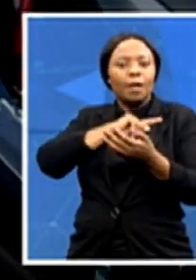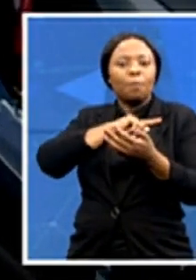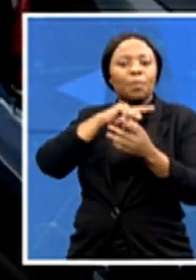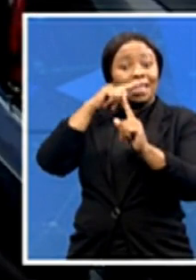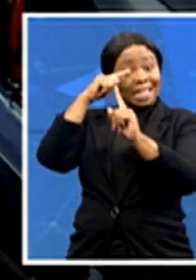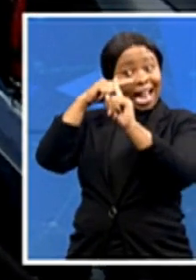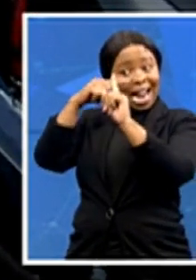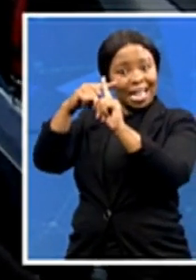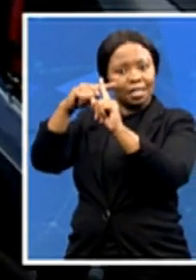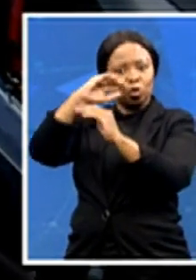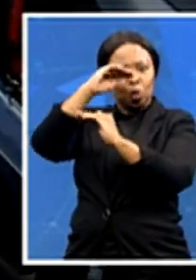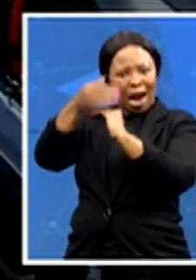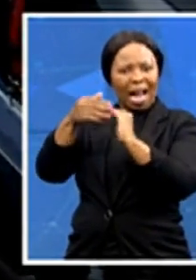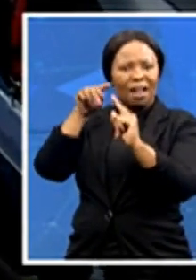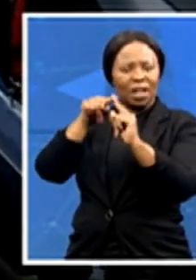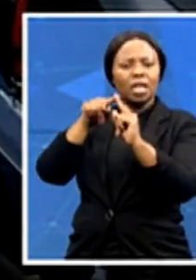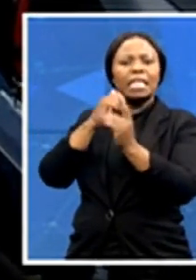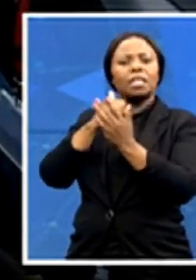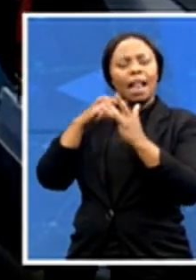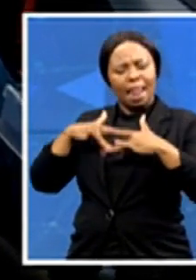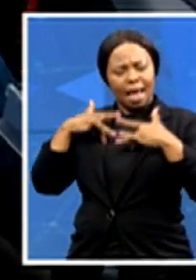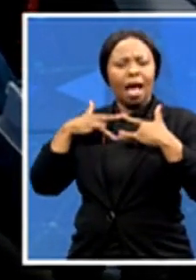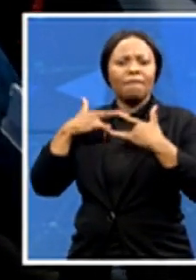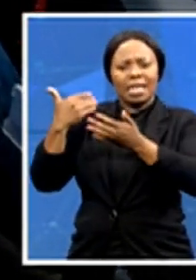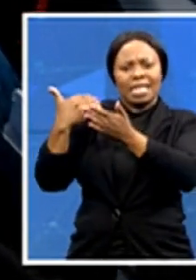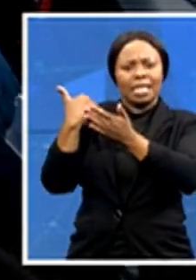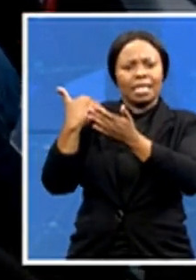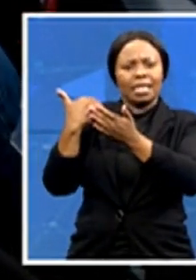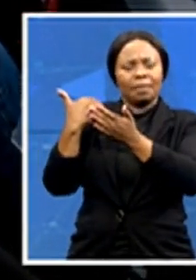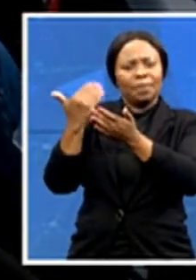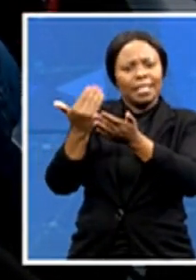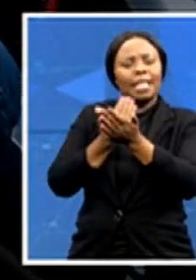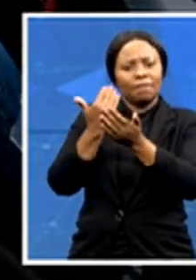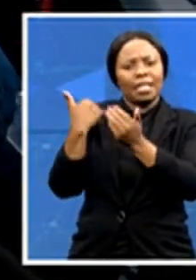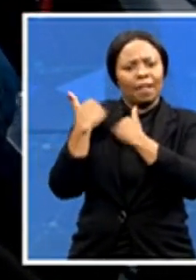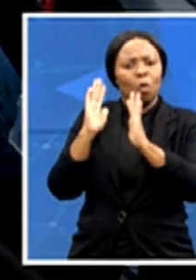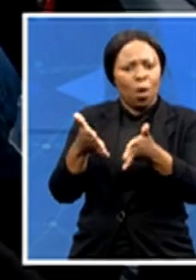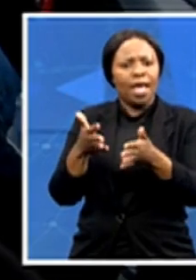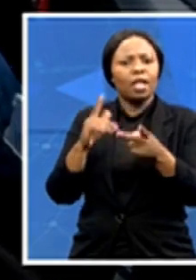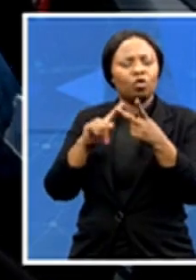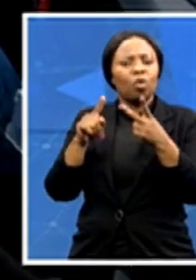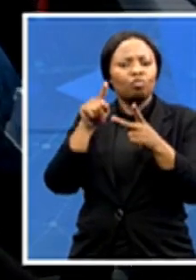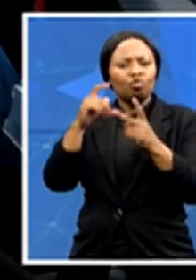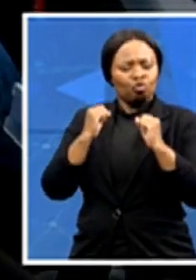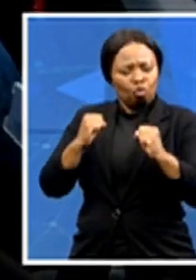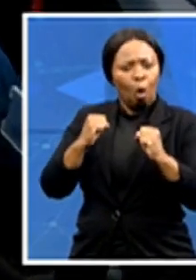looks like a pillow, you know, you want to make sure that you are strong enough if you get infected. Because I haven't been infected yet since the